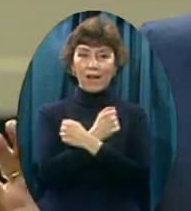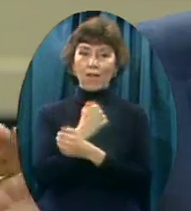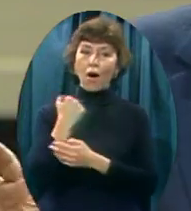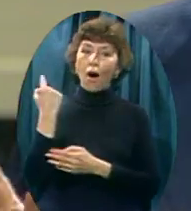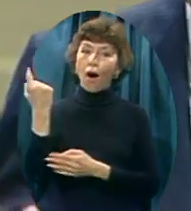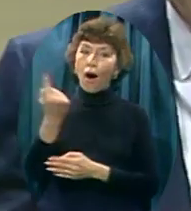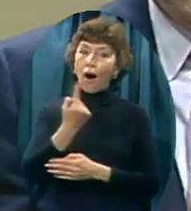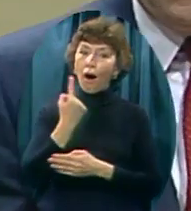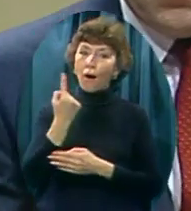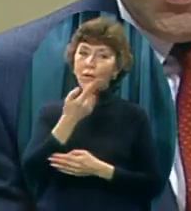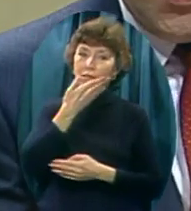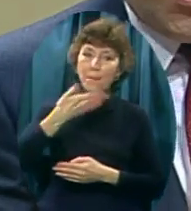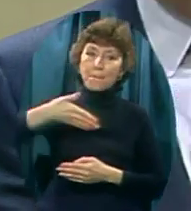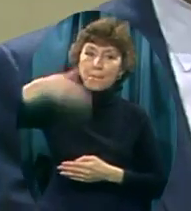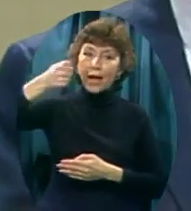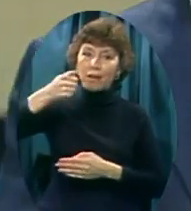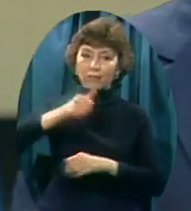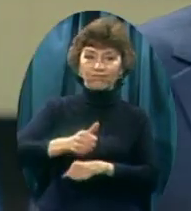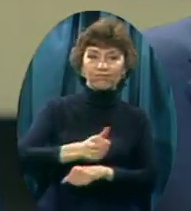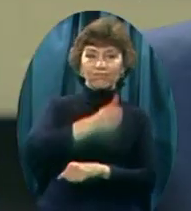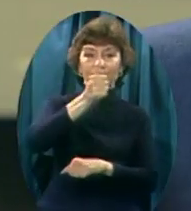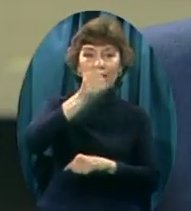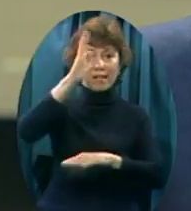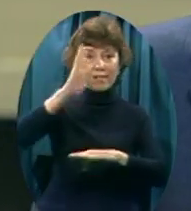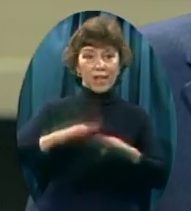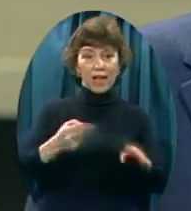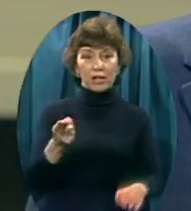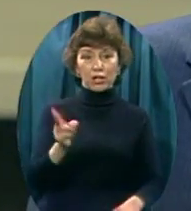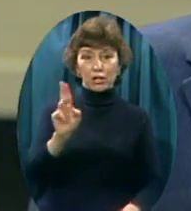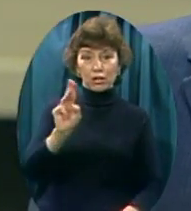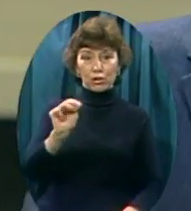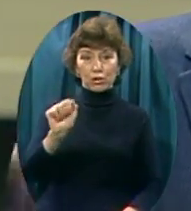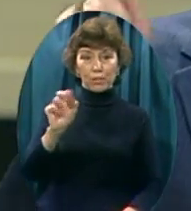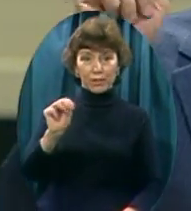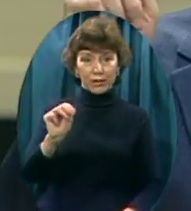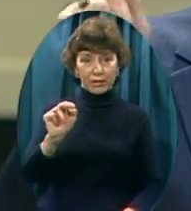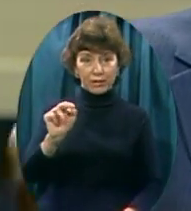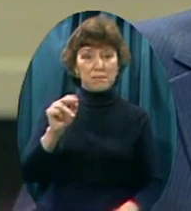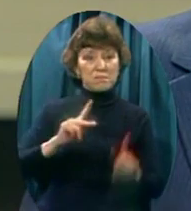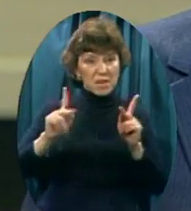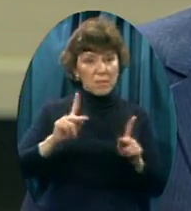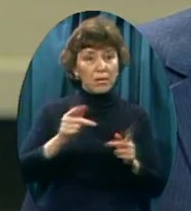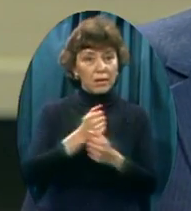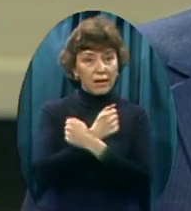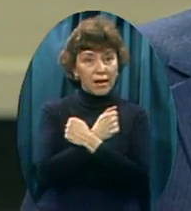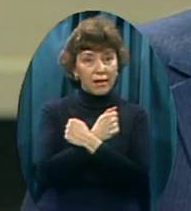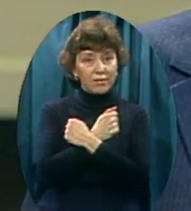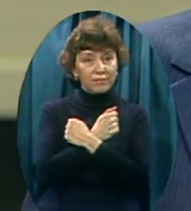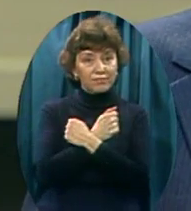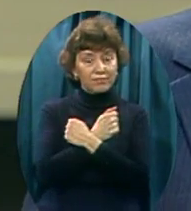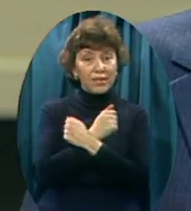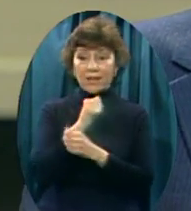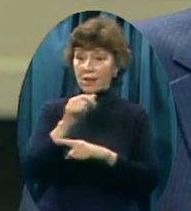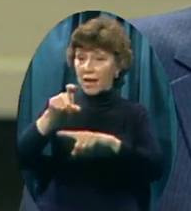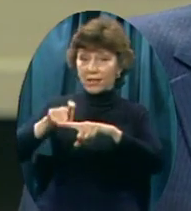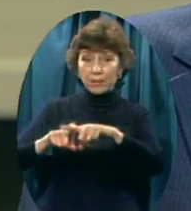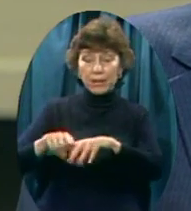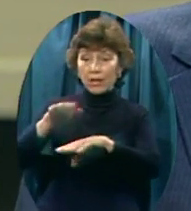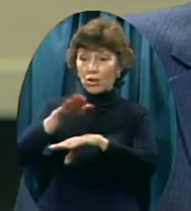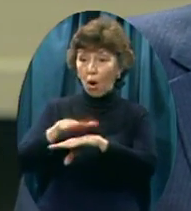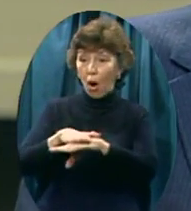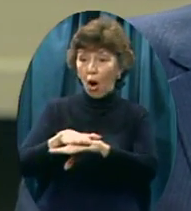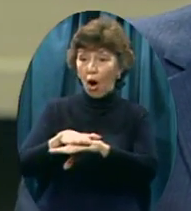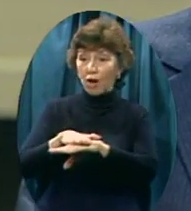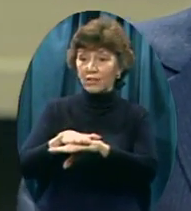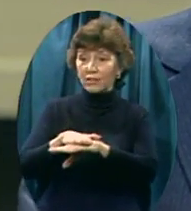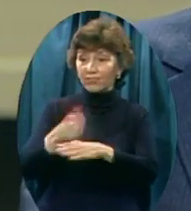love Of any kind It is not dependent Upon the beauty Of the object loved When you hear kids Today